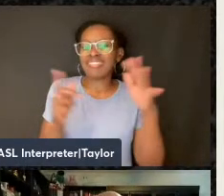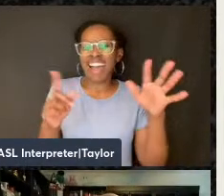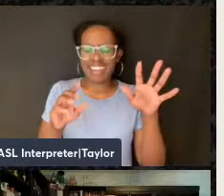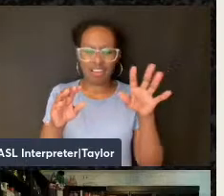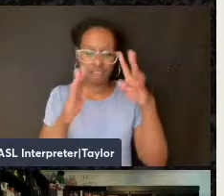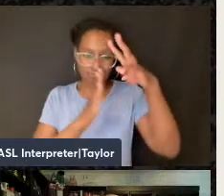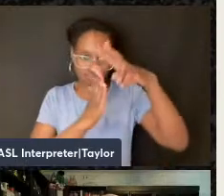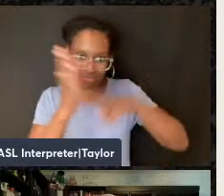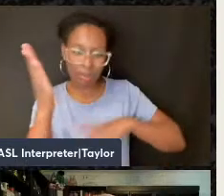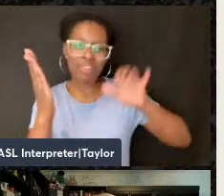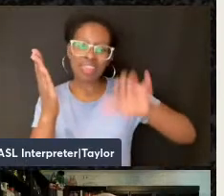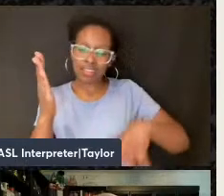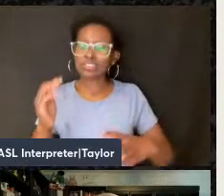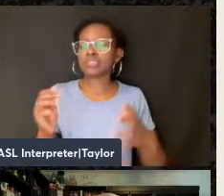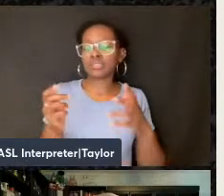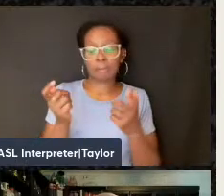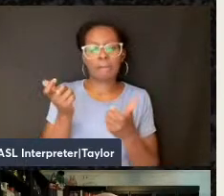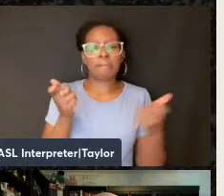the major points